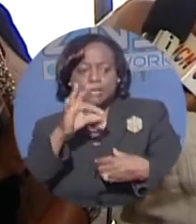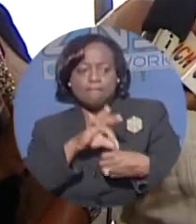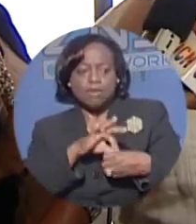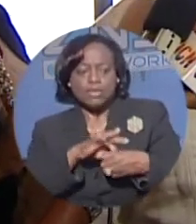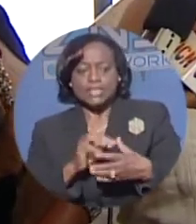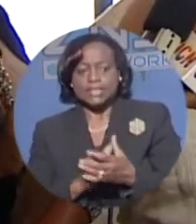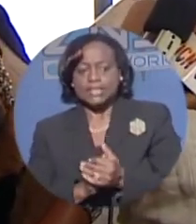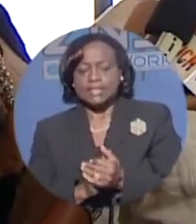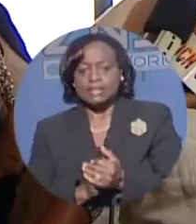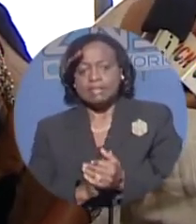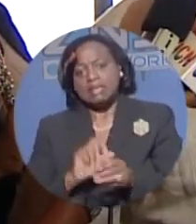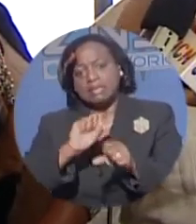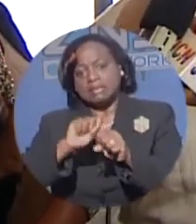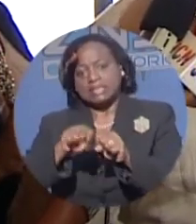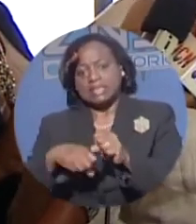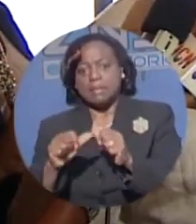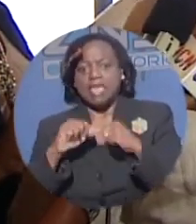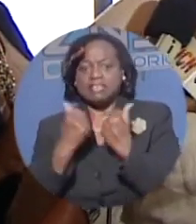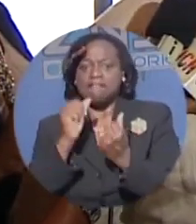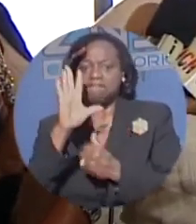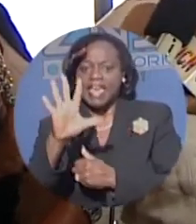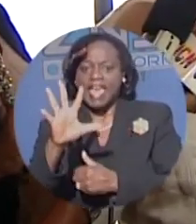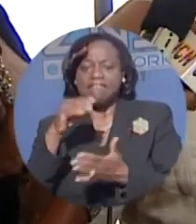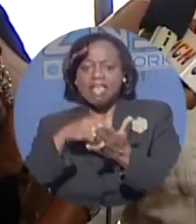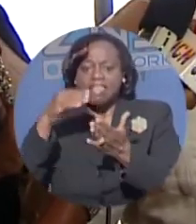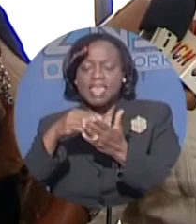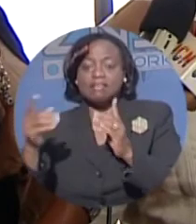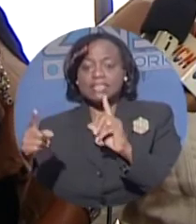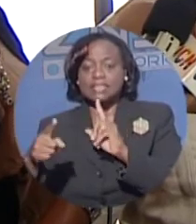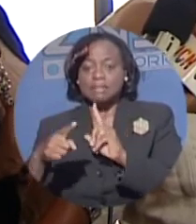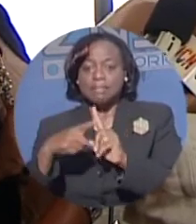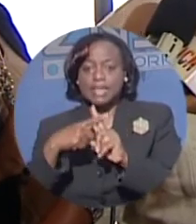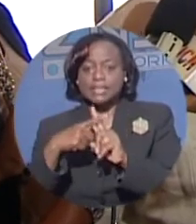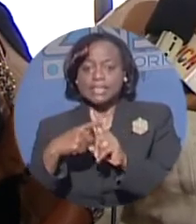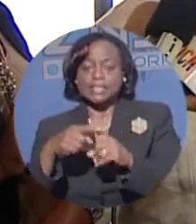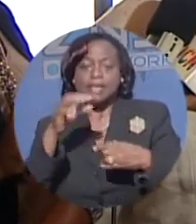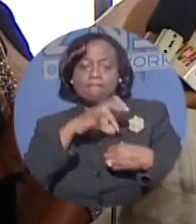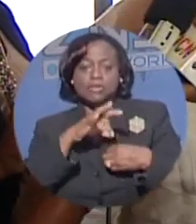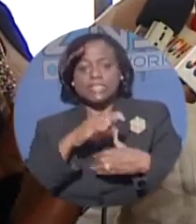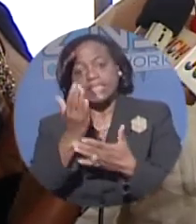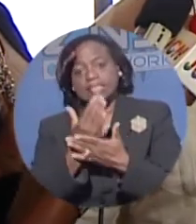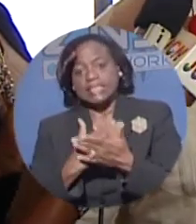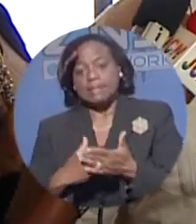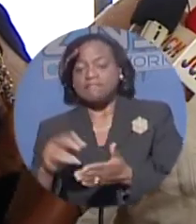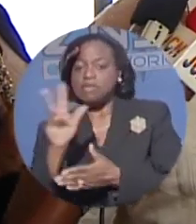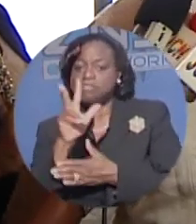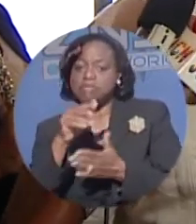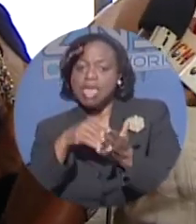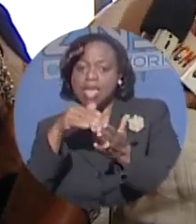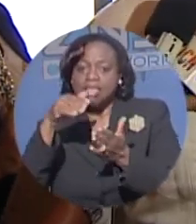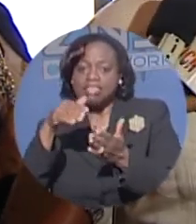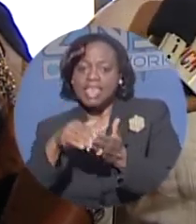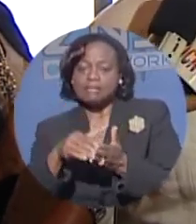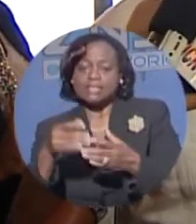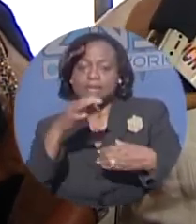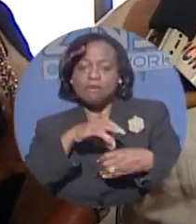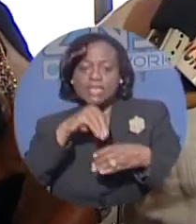5,000-plus registered voters, and some constituencies have fewer than 3,000 voters here in Nassau.